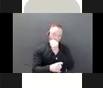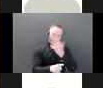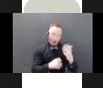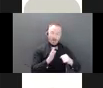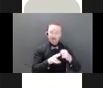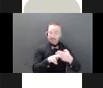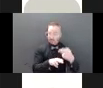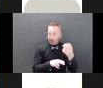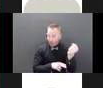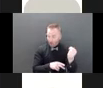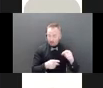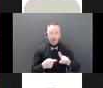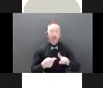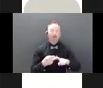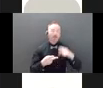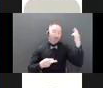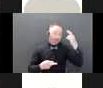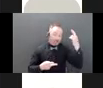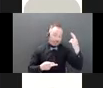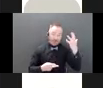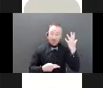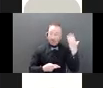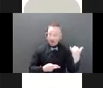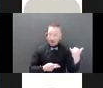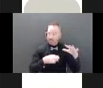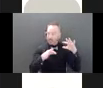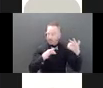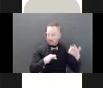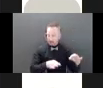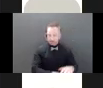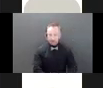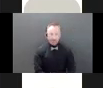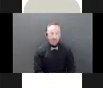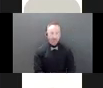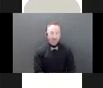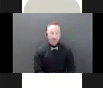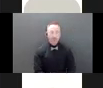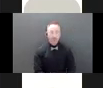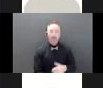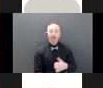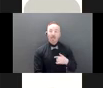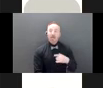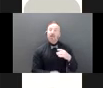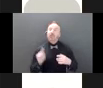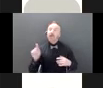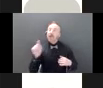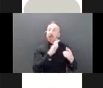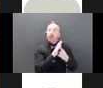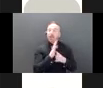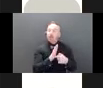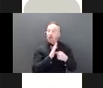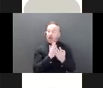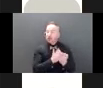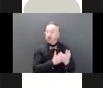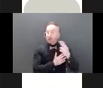and the reasons why the hold has been placed. Firms will also be required to review the relevant facts as soon as possible after placing